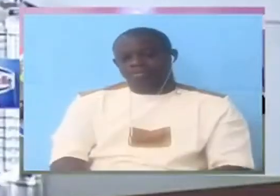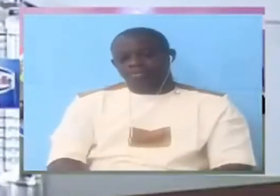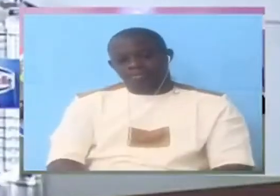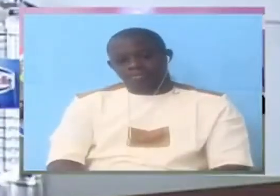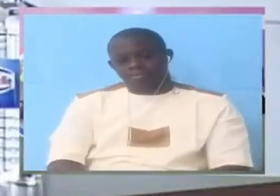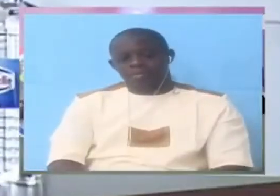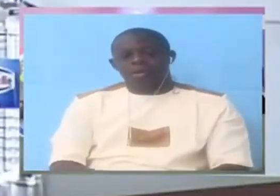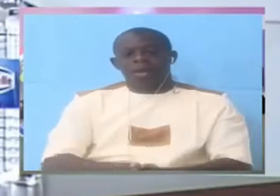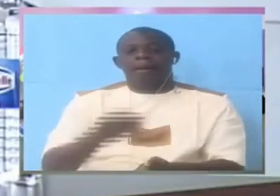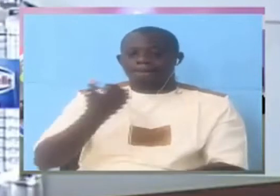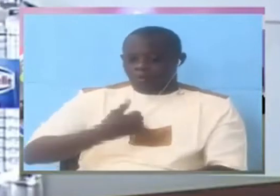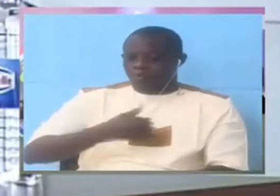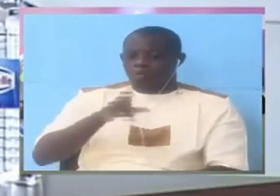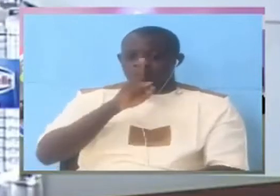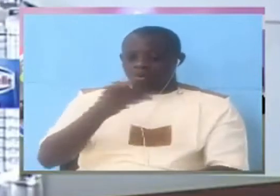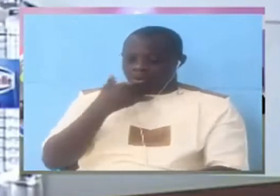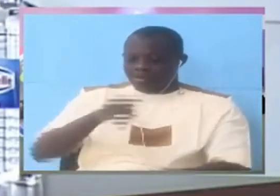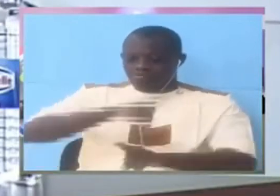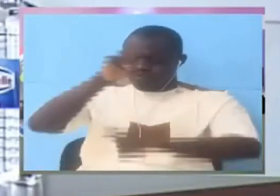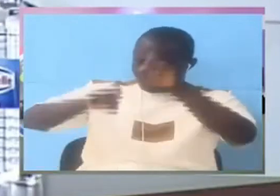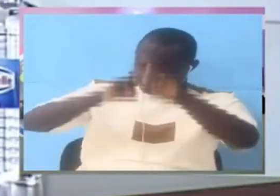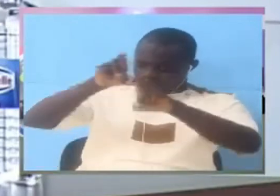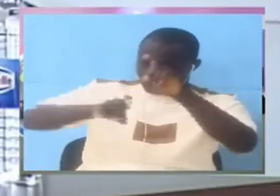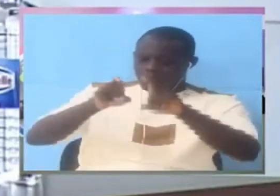those who would question the witness